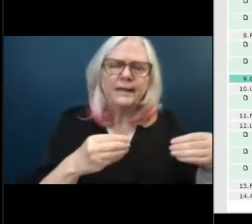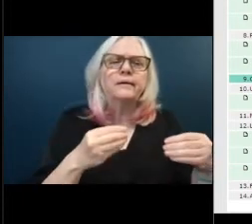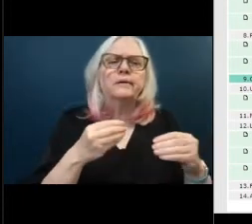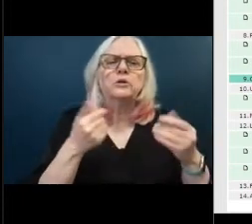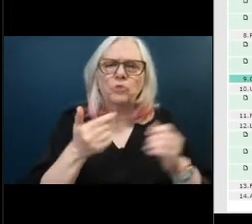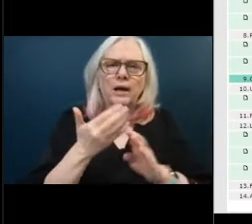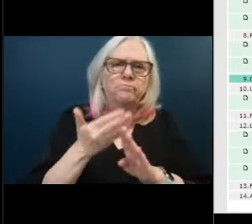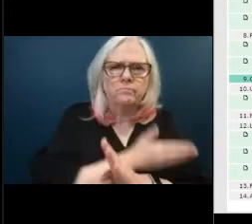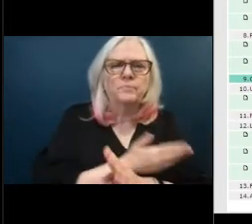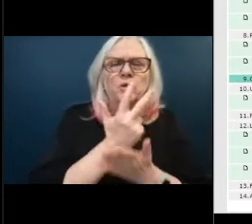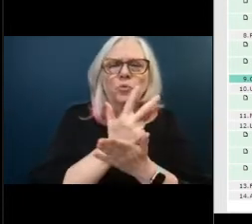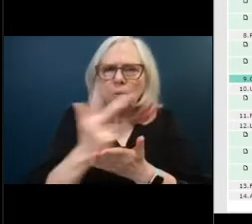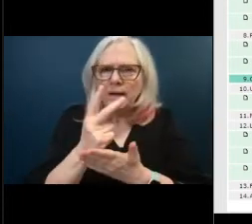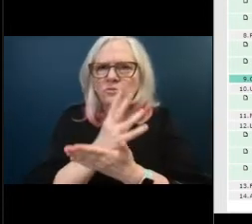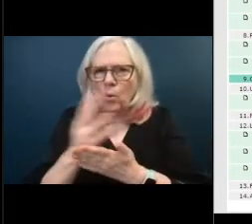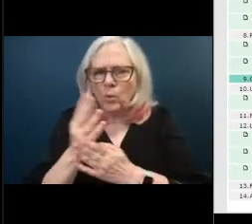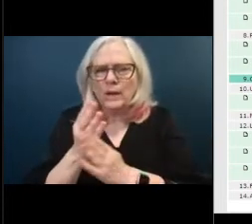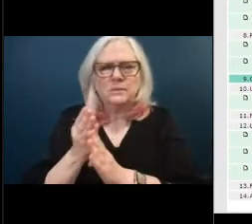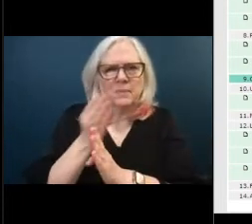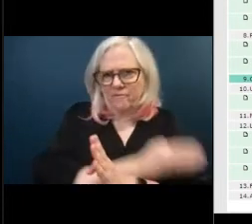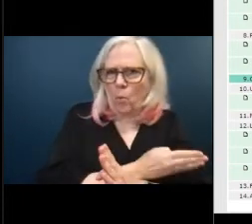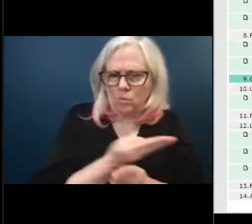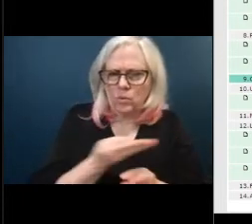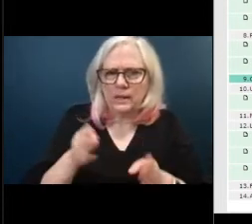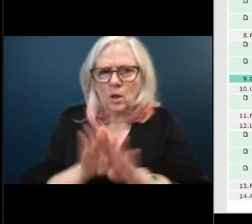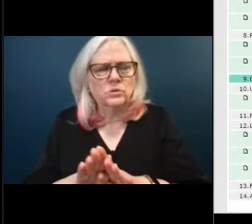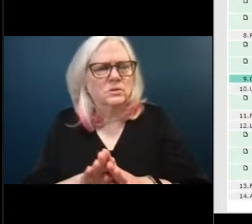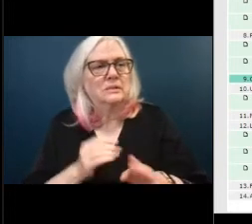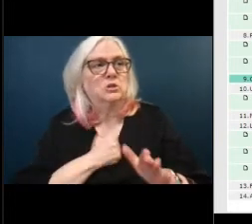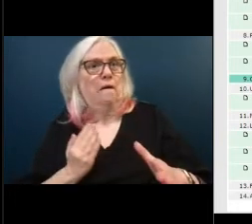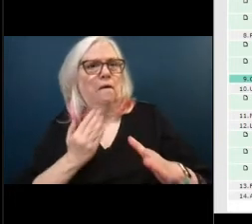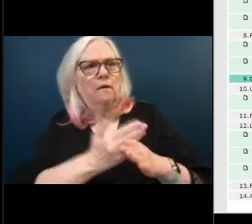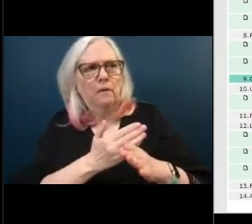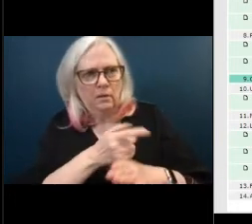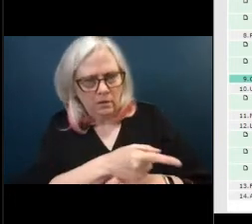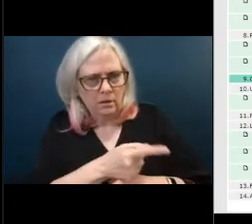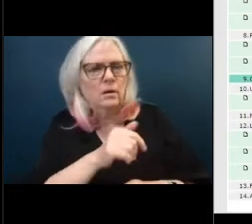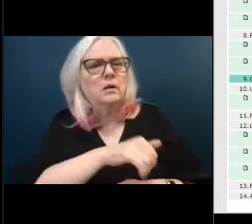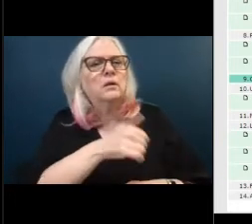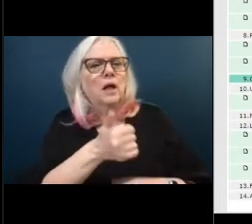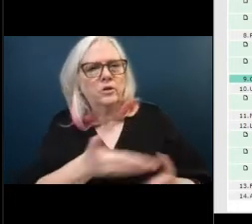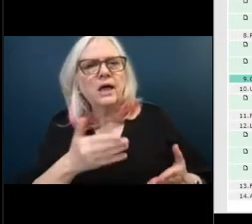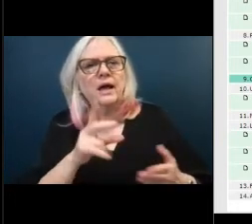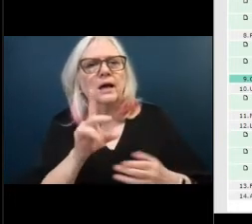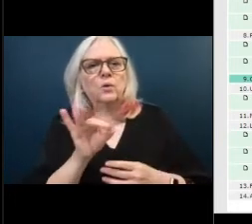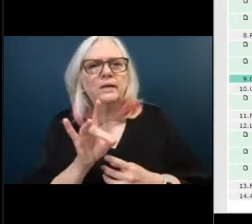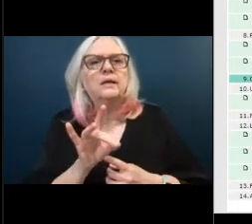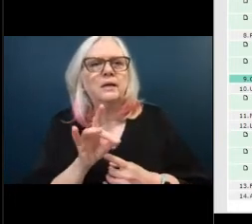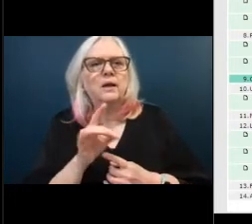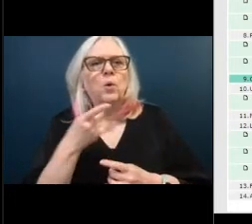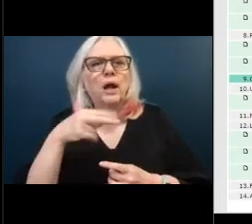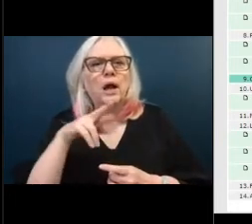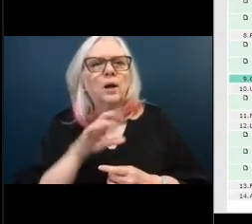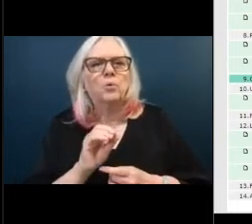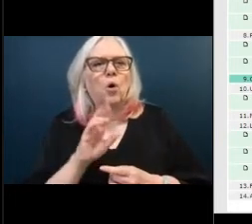okay and then um a quick i'm sorry related to that the other thing that we already did proactively was we prorated the